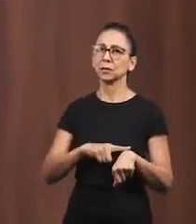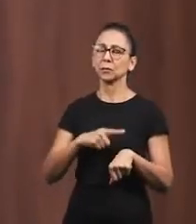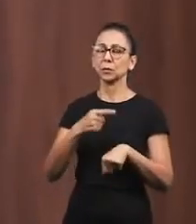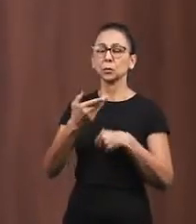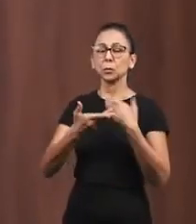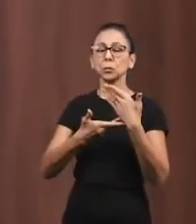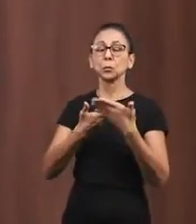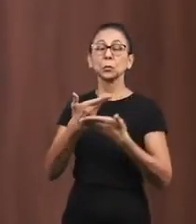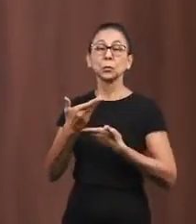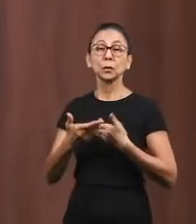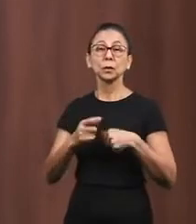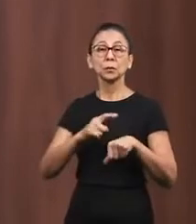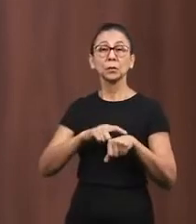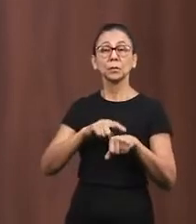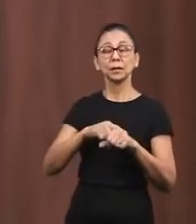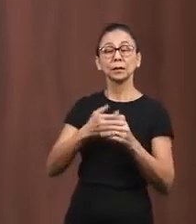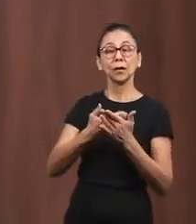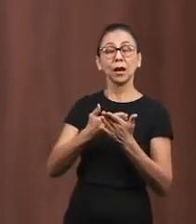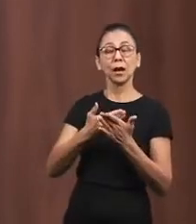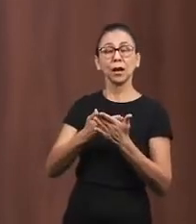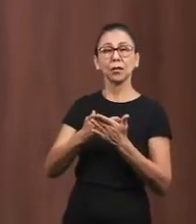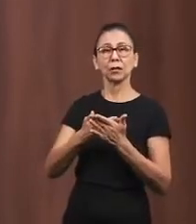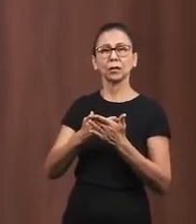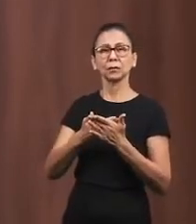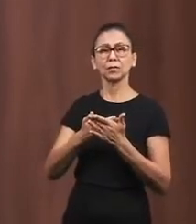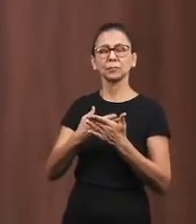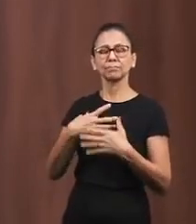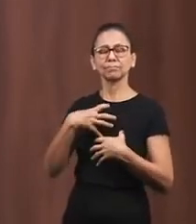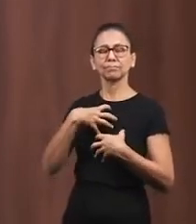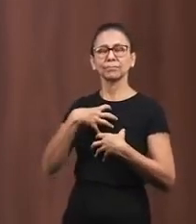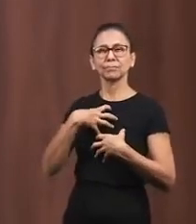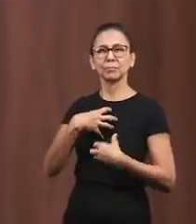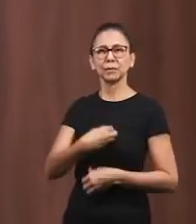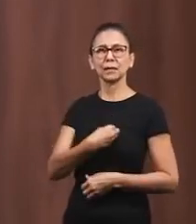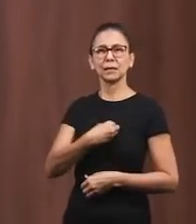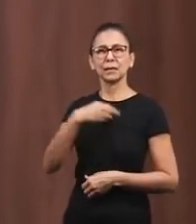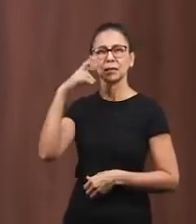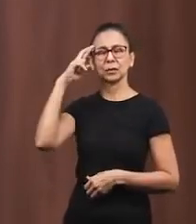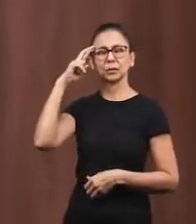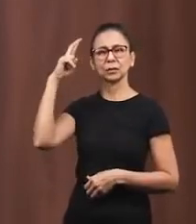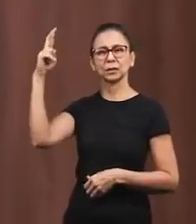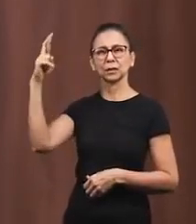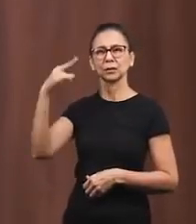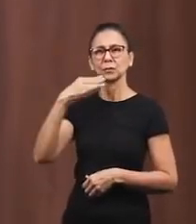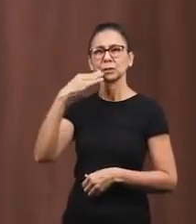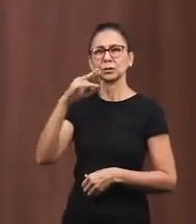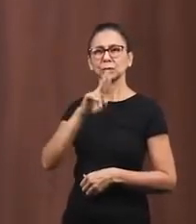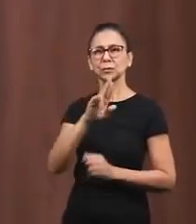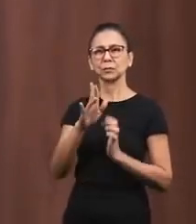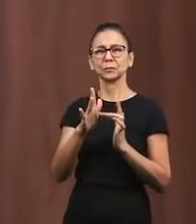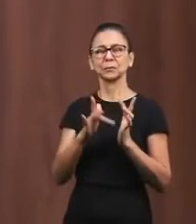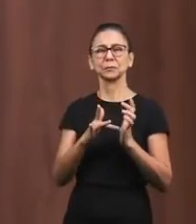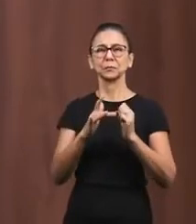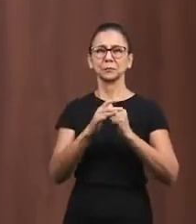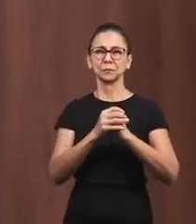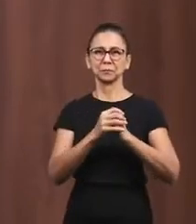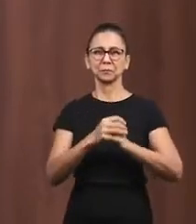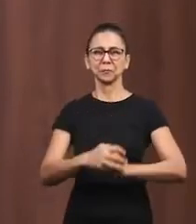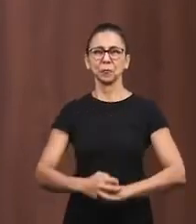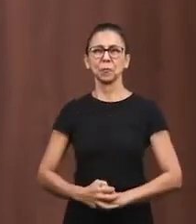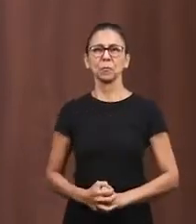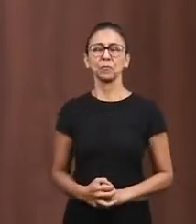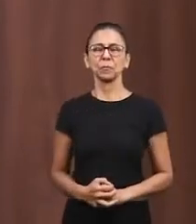Take care of us during this class so that we can feel your presence. In Jesus name Amen.